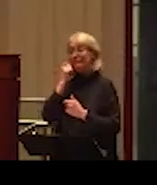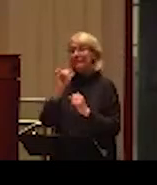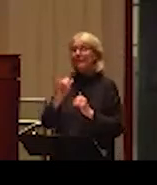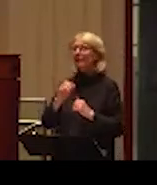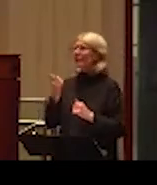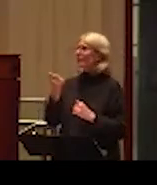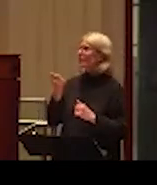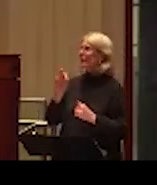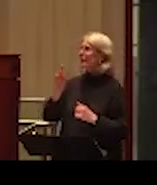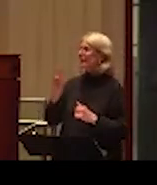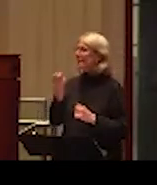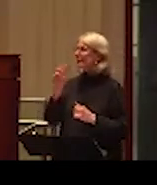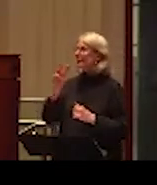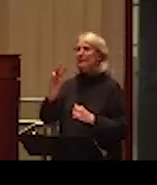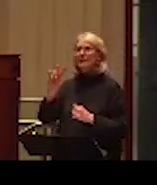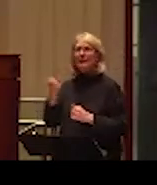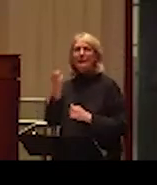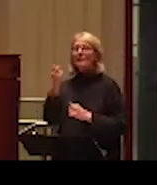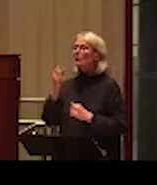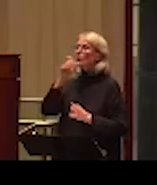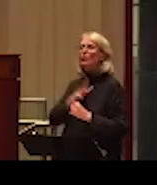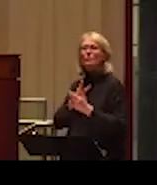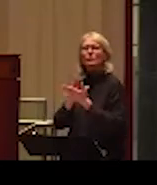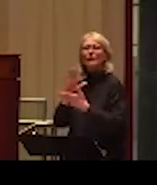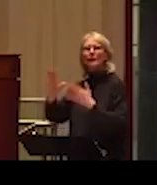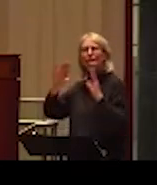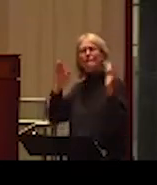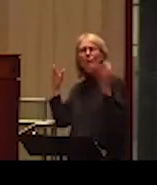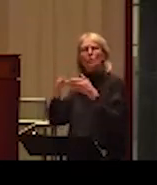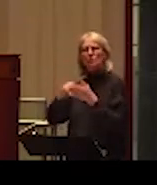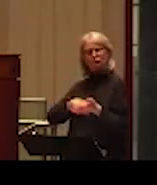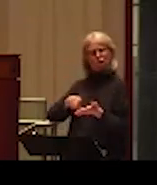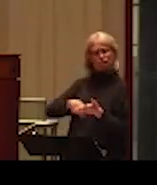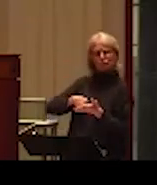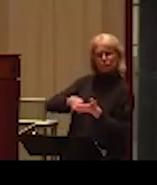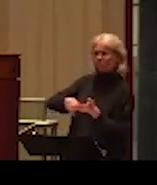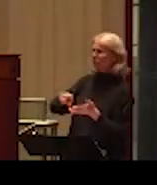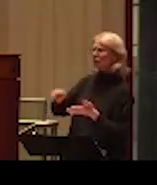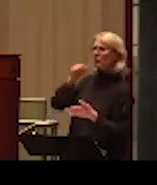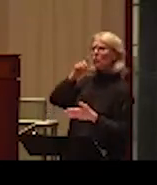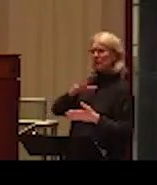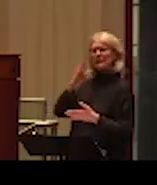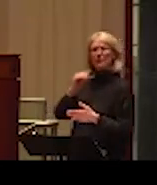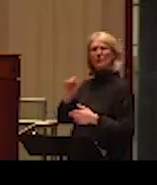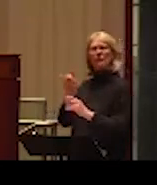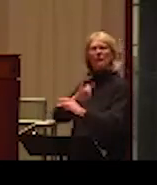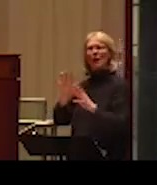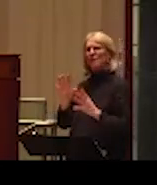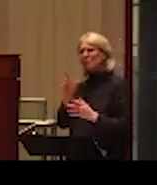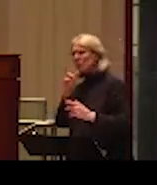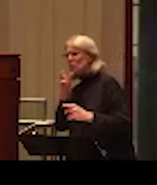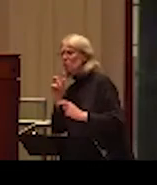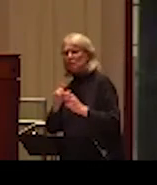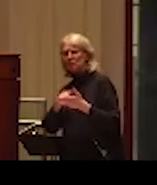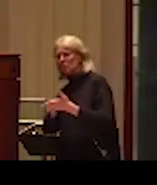60s and 70s, when the feminist researchers just started to look at the issue of violence against women, some people who critically